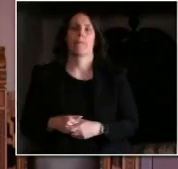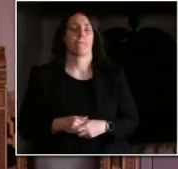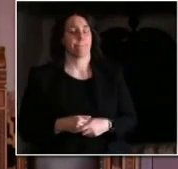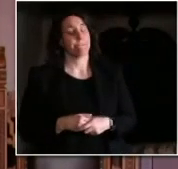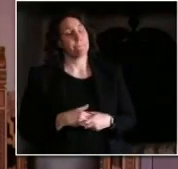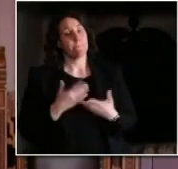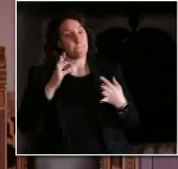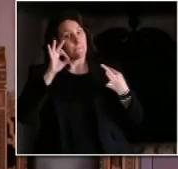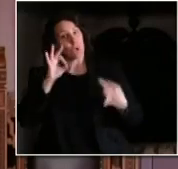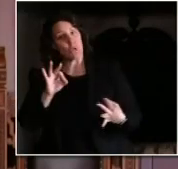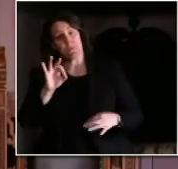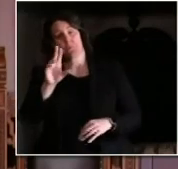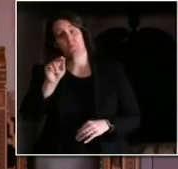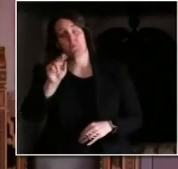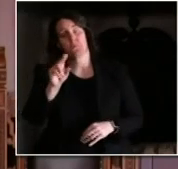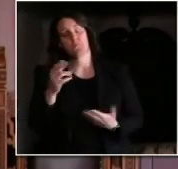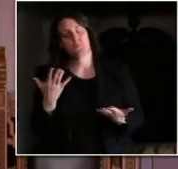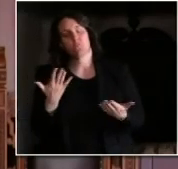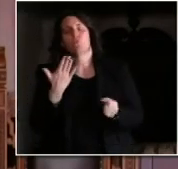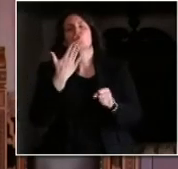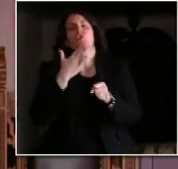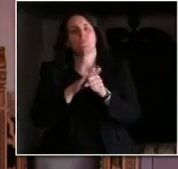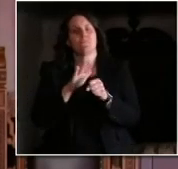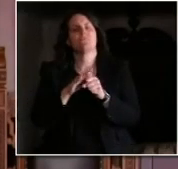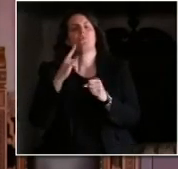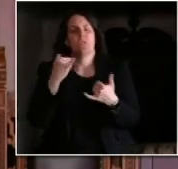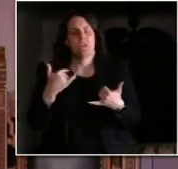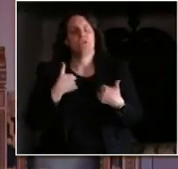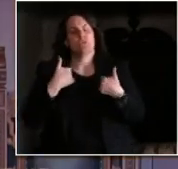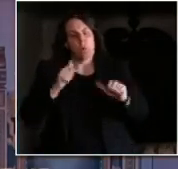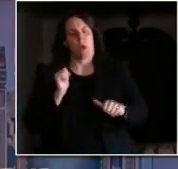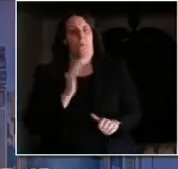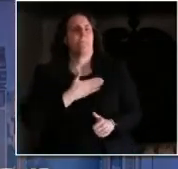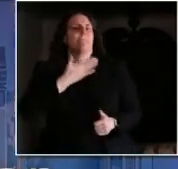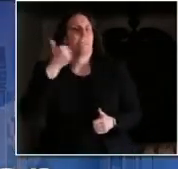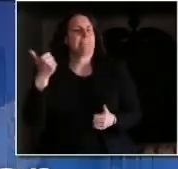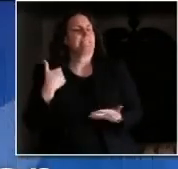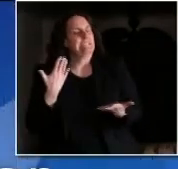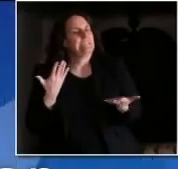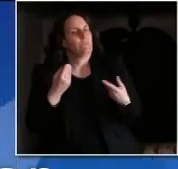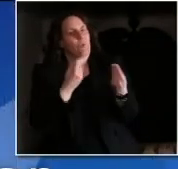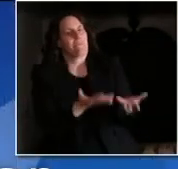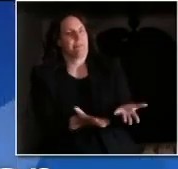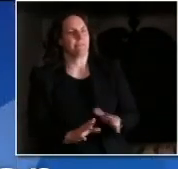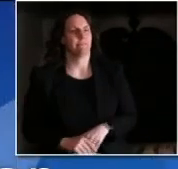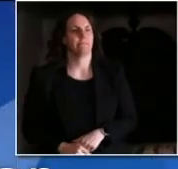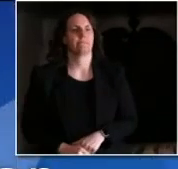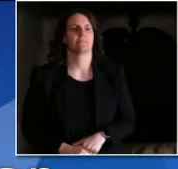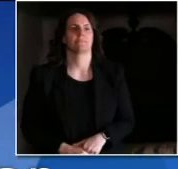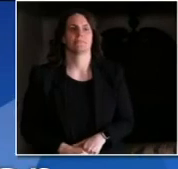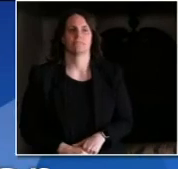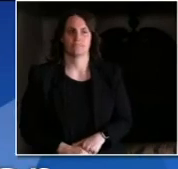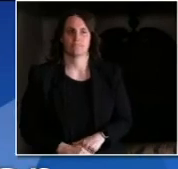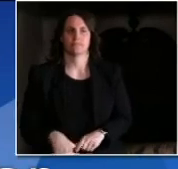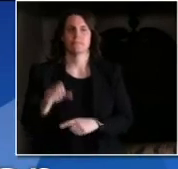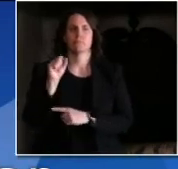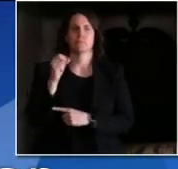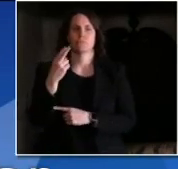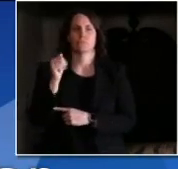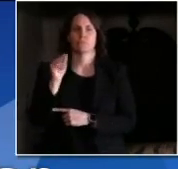the efforts that we have going right now. Thank you, Ryan. Now to Sean Kirkby from Wisconsin Health News. Sean.